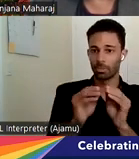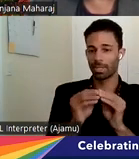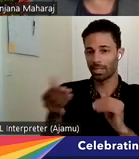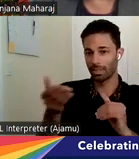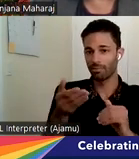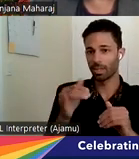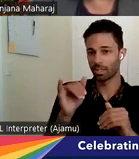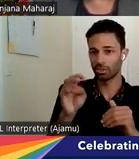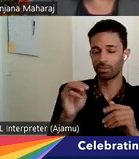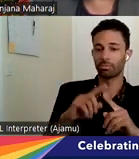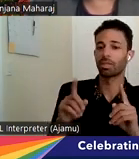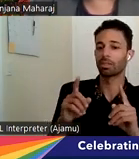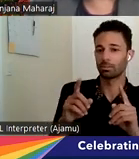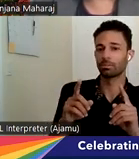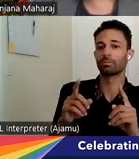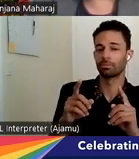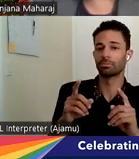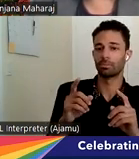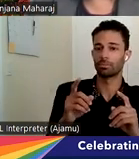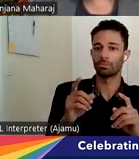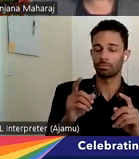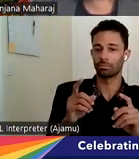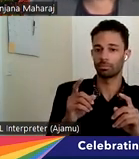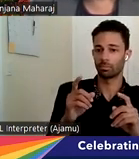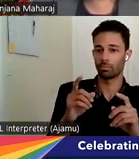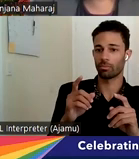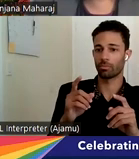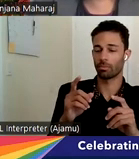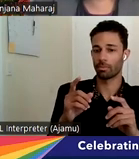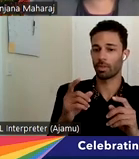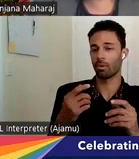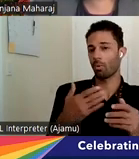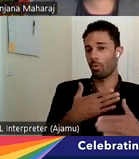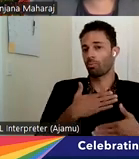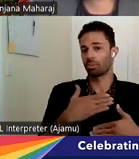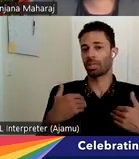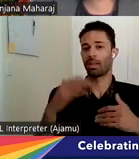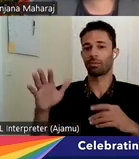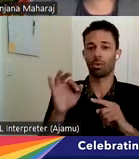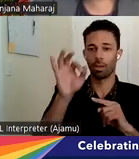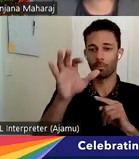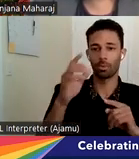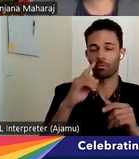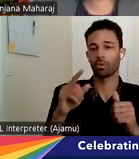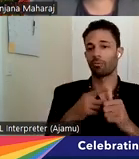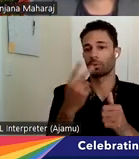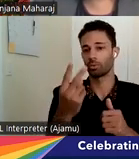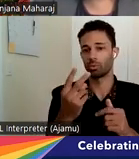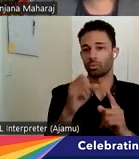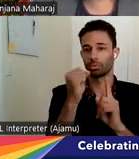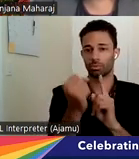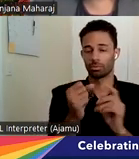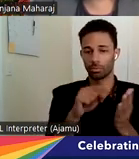able to listen in on the discussion from the first two case studies. The main themes that I recorded